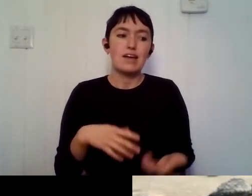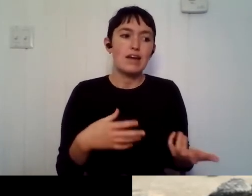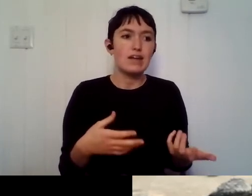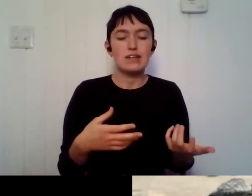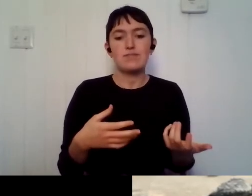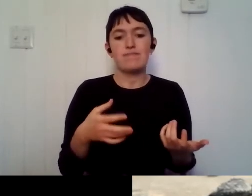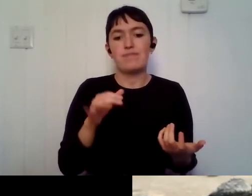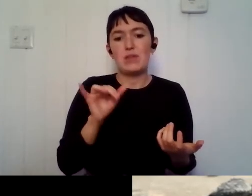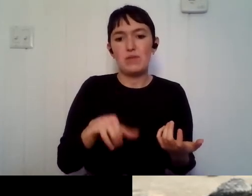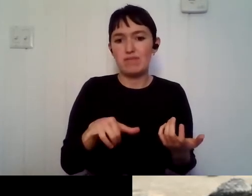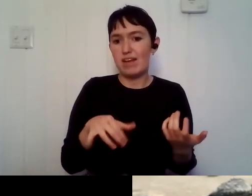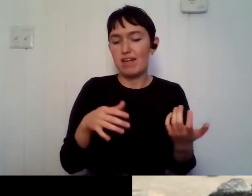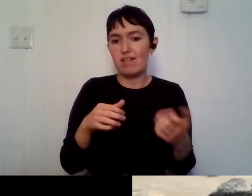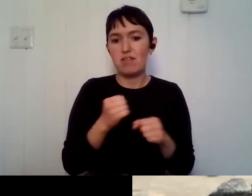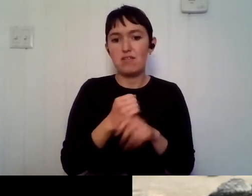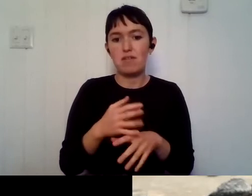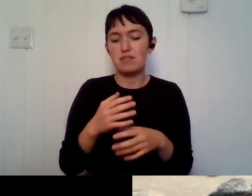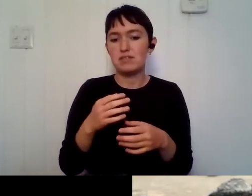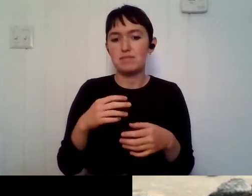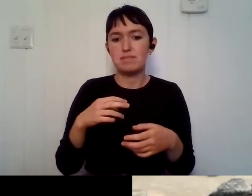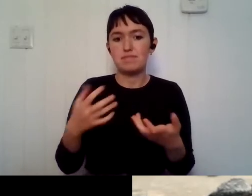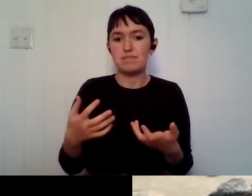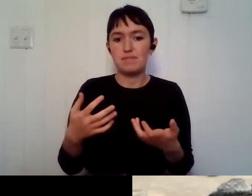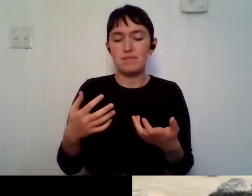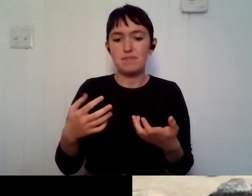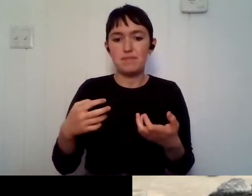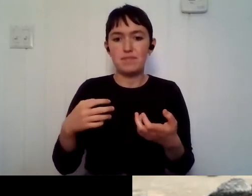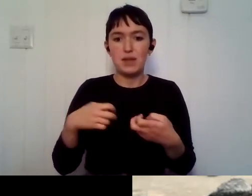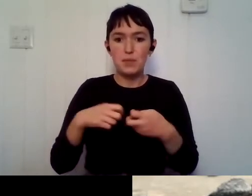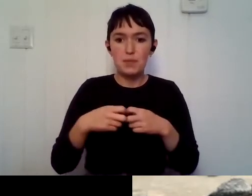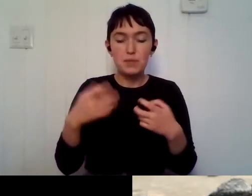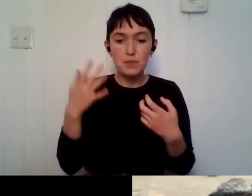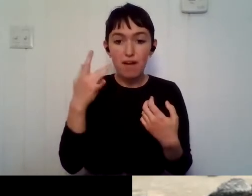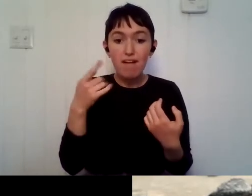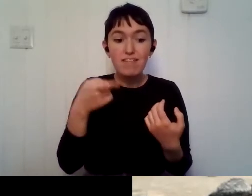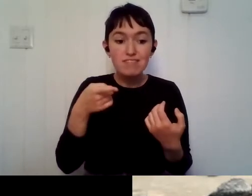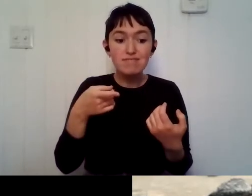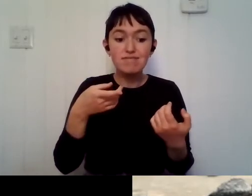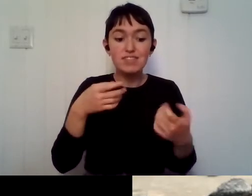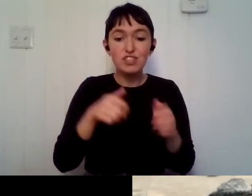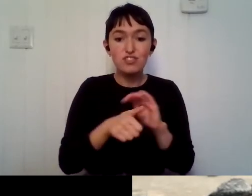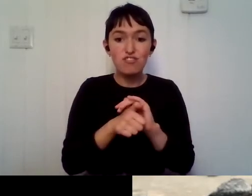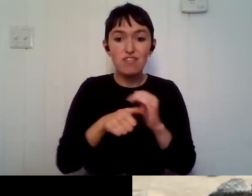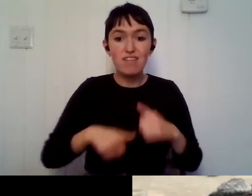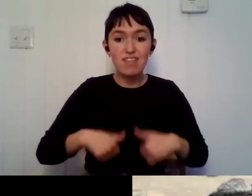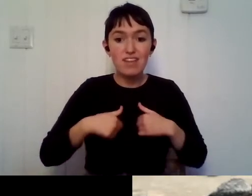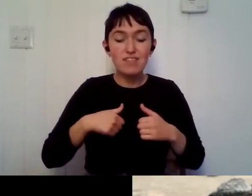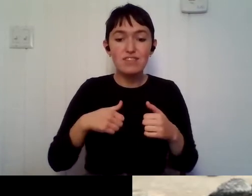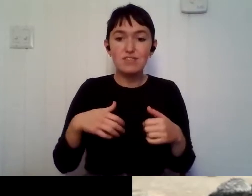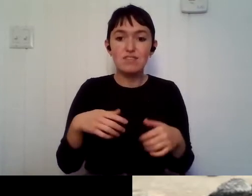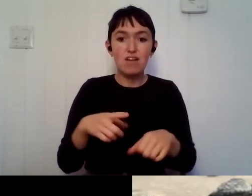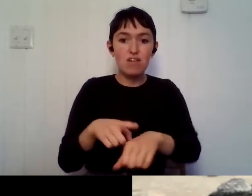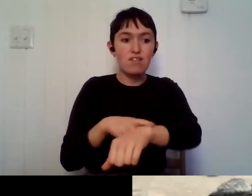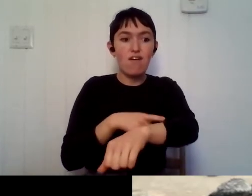of 50 to a hundred years, depending on the turtle. And they don't want to keep up with them. So they'll release them. And that can also cause a problem because